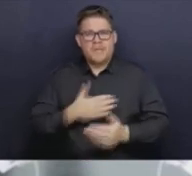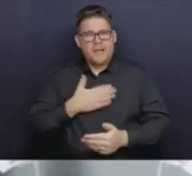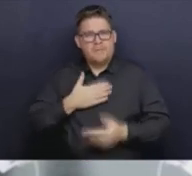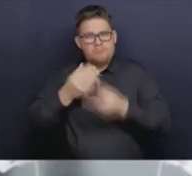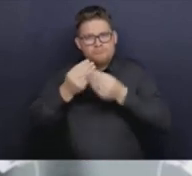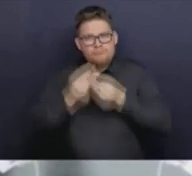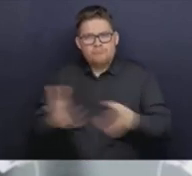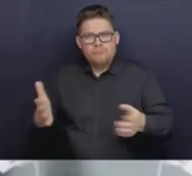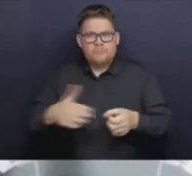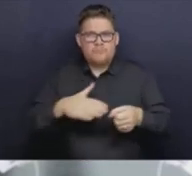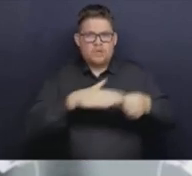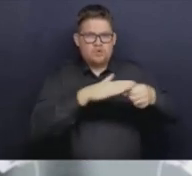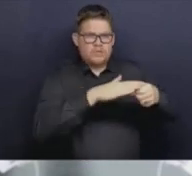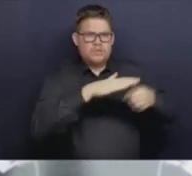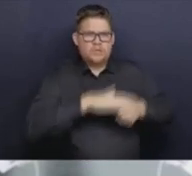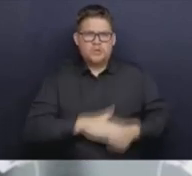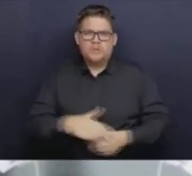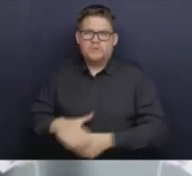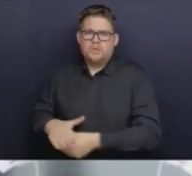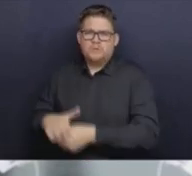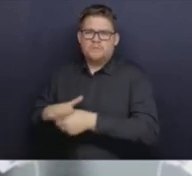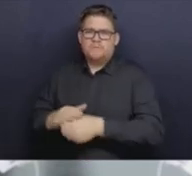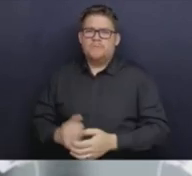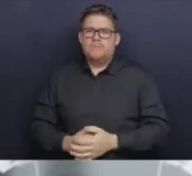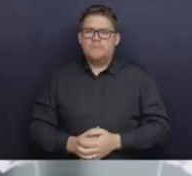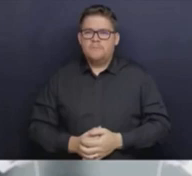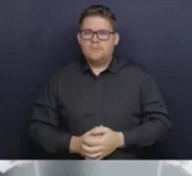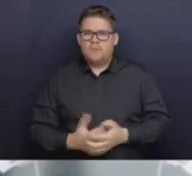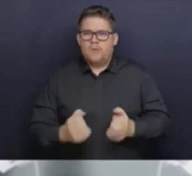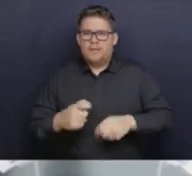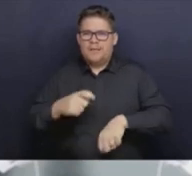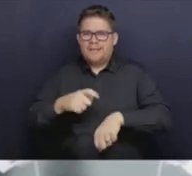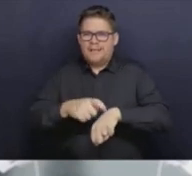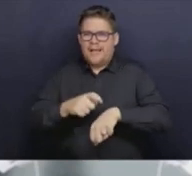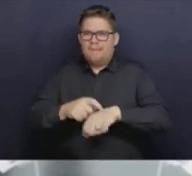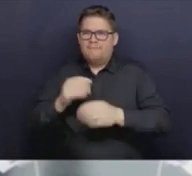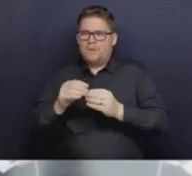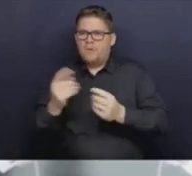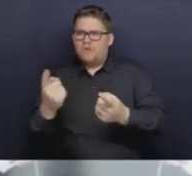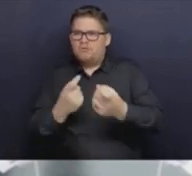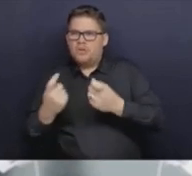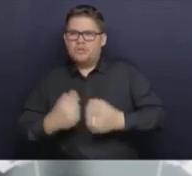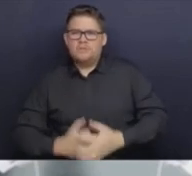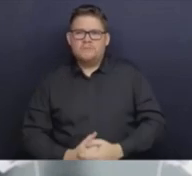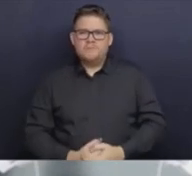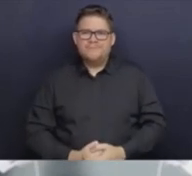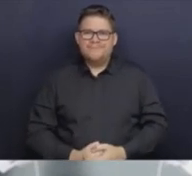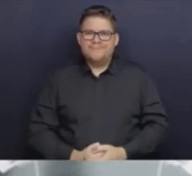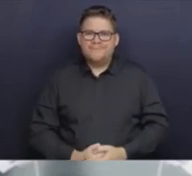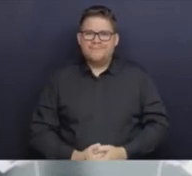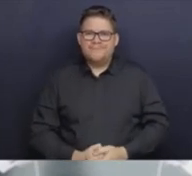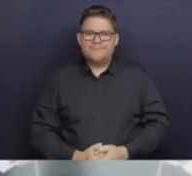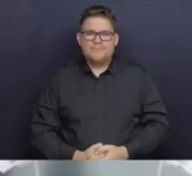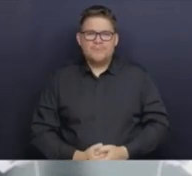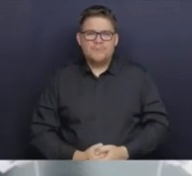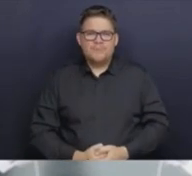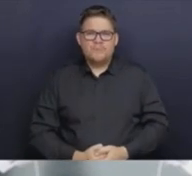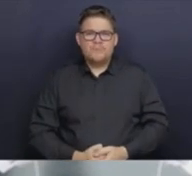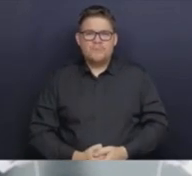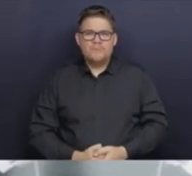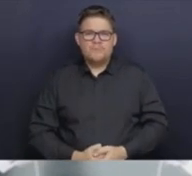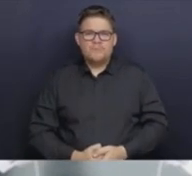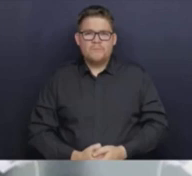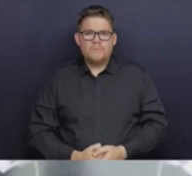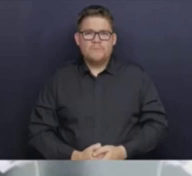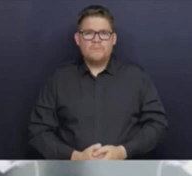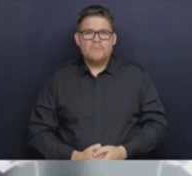get to questions today more quickly. Further, many of you, and there's interest, I think, in